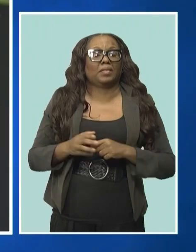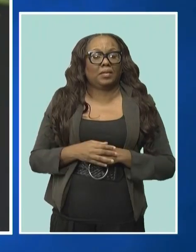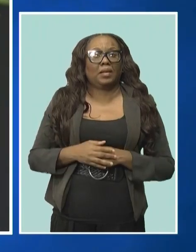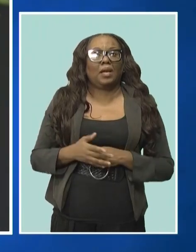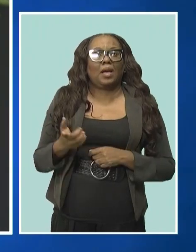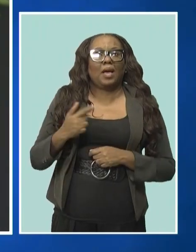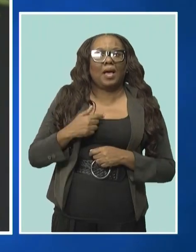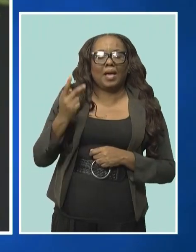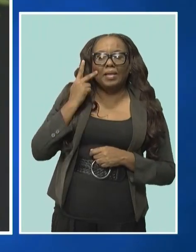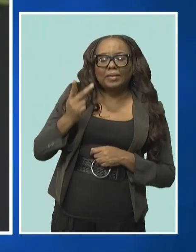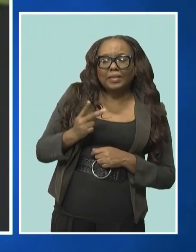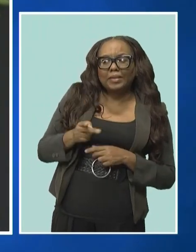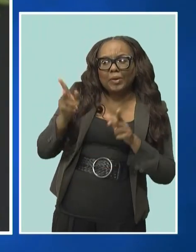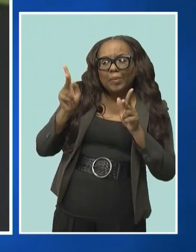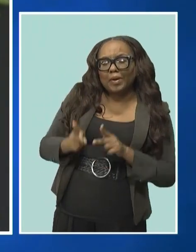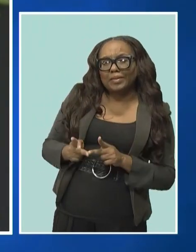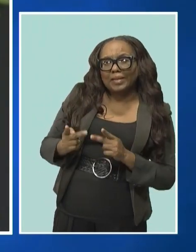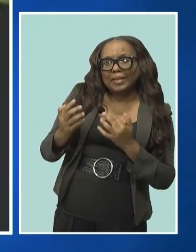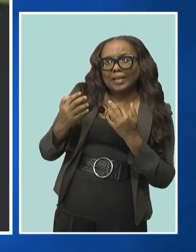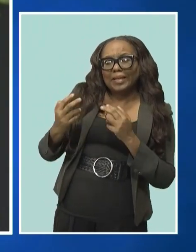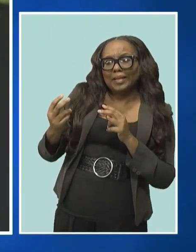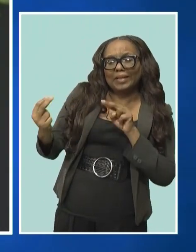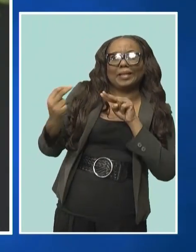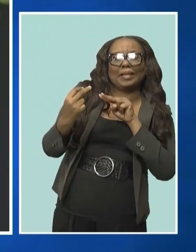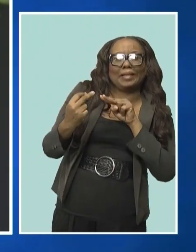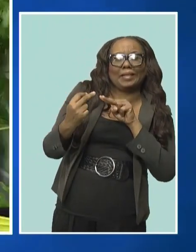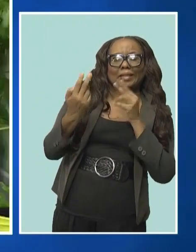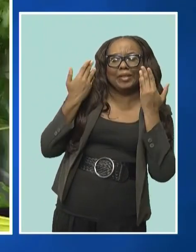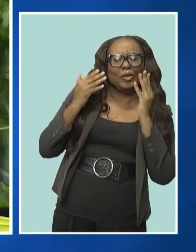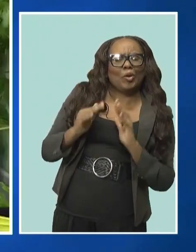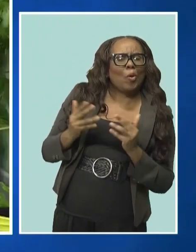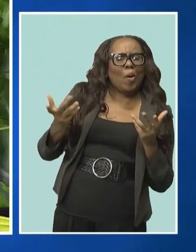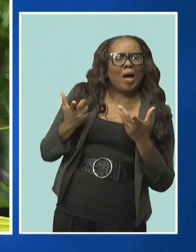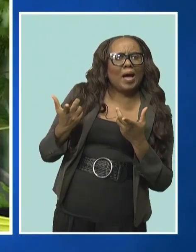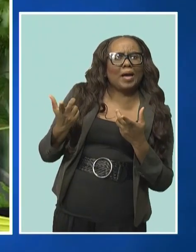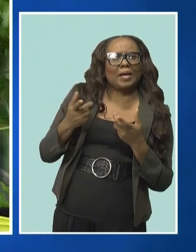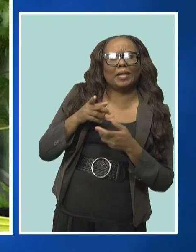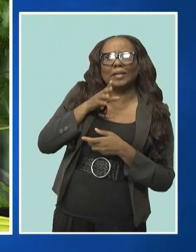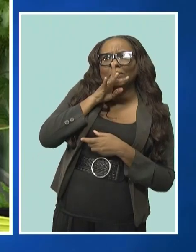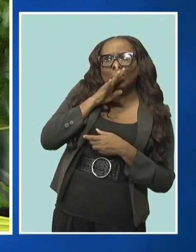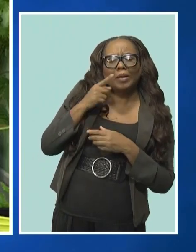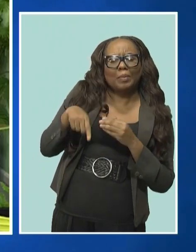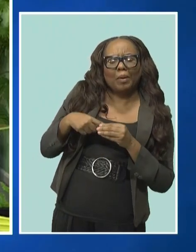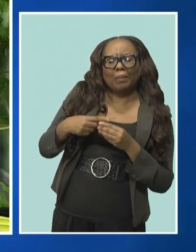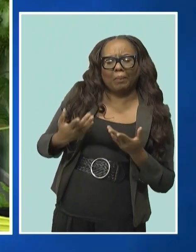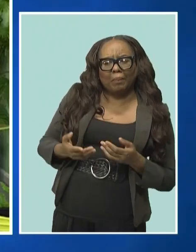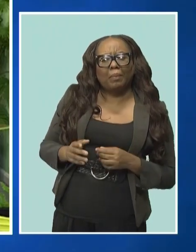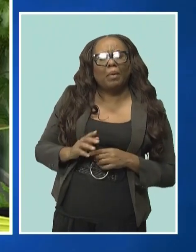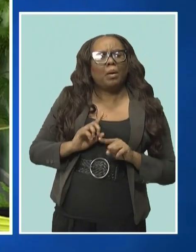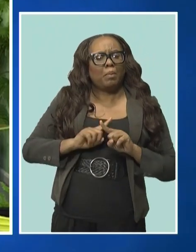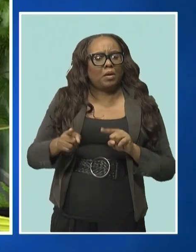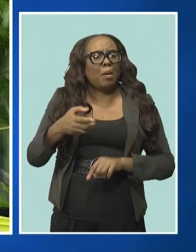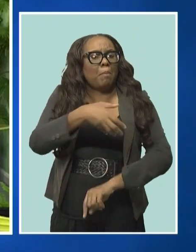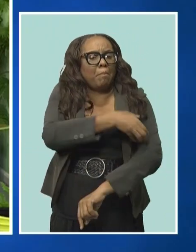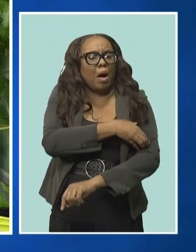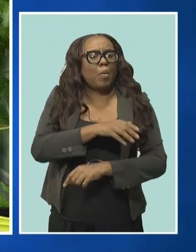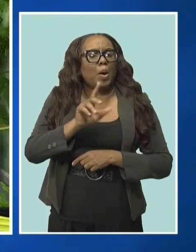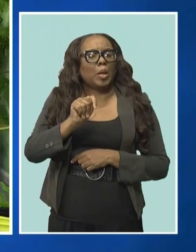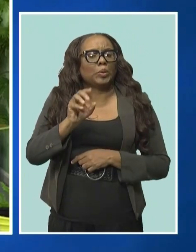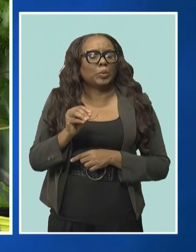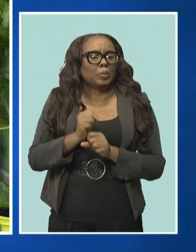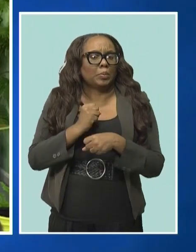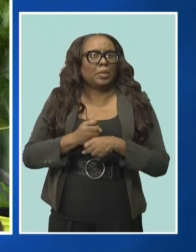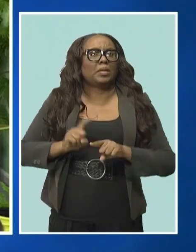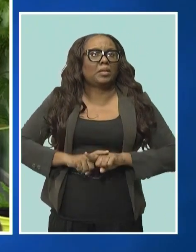and I'm looking at somebody in the audience who didn't quite know what I was talking about the other day, and that was another joke. But our Power to Make a Difference program actually is the